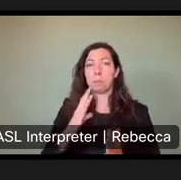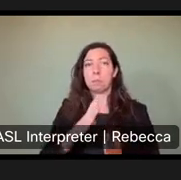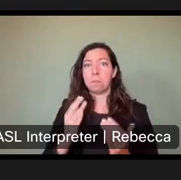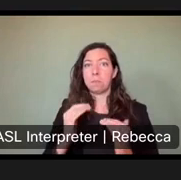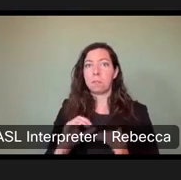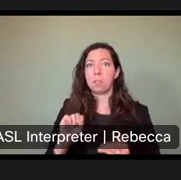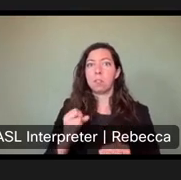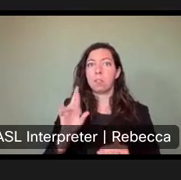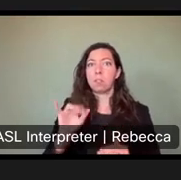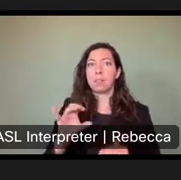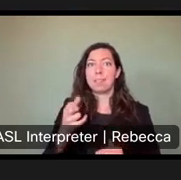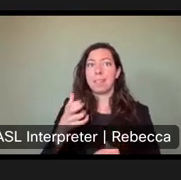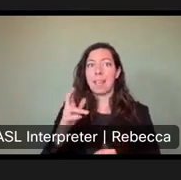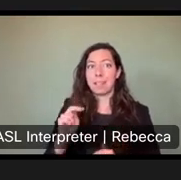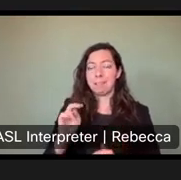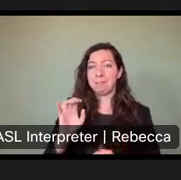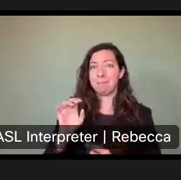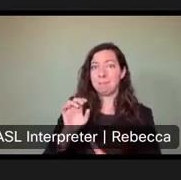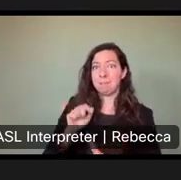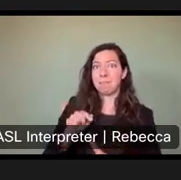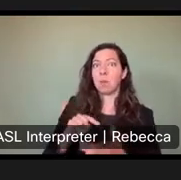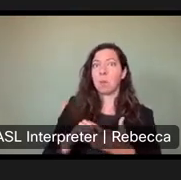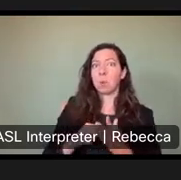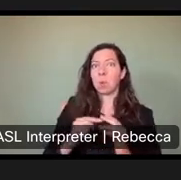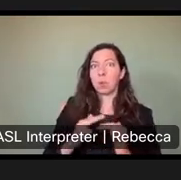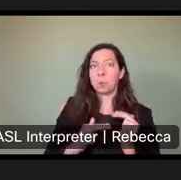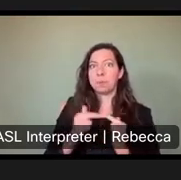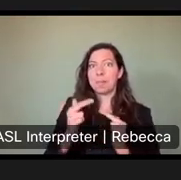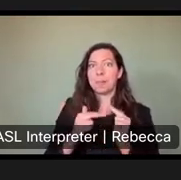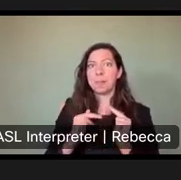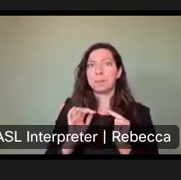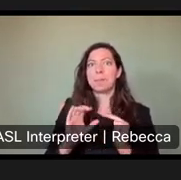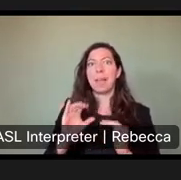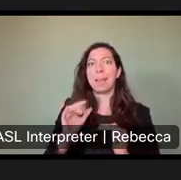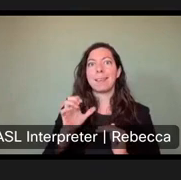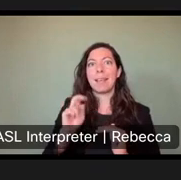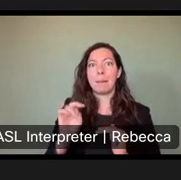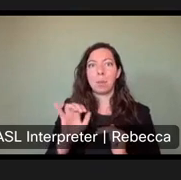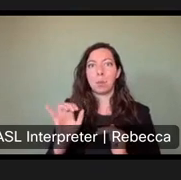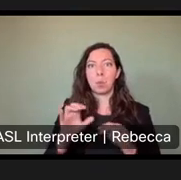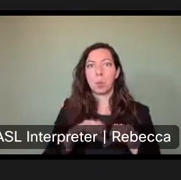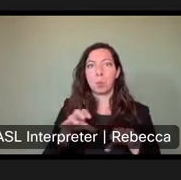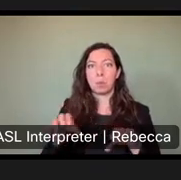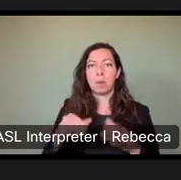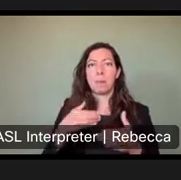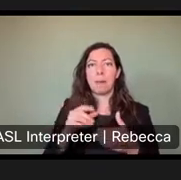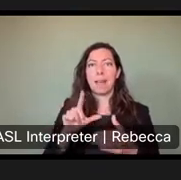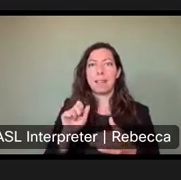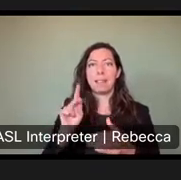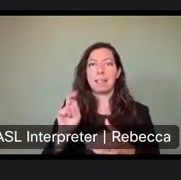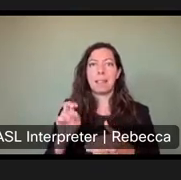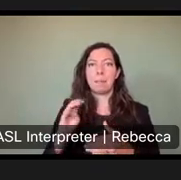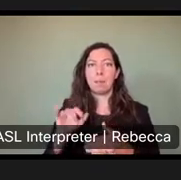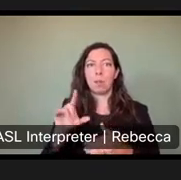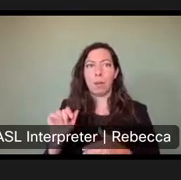We are in the construction beginning phases of cabins as well of at Lake Maloia. And so we want